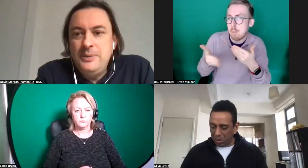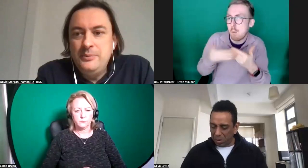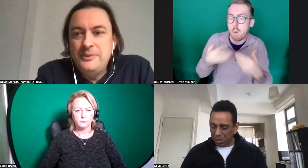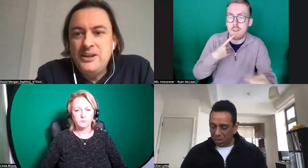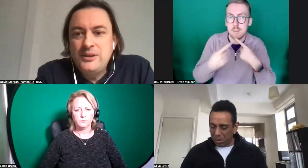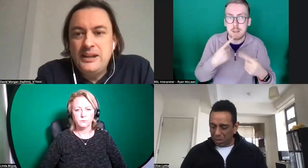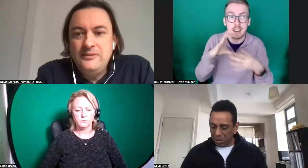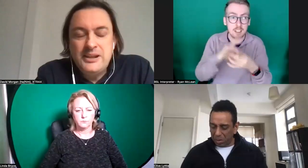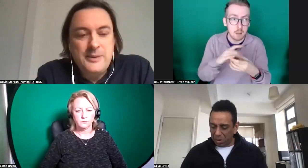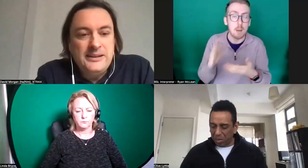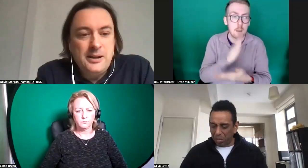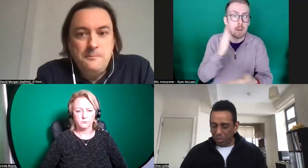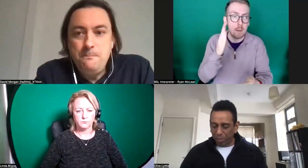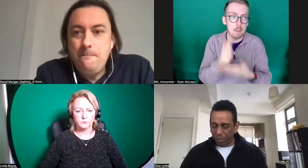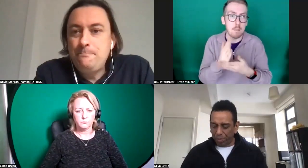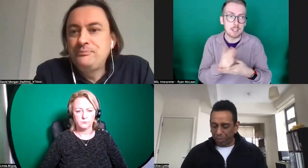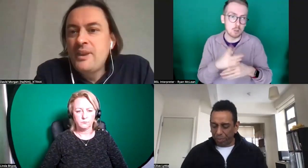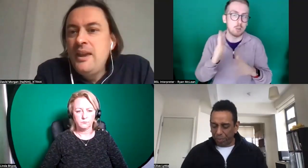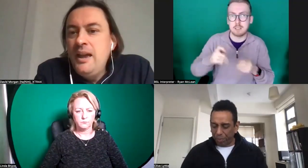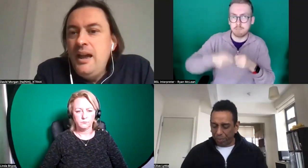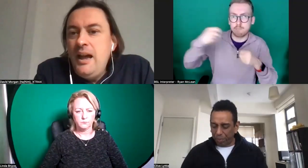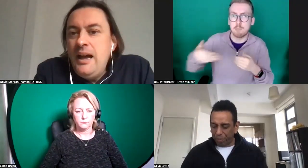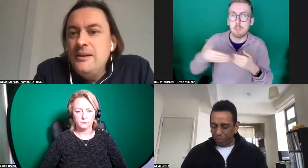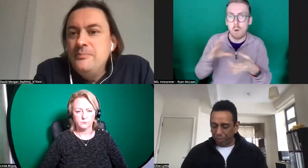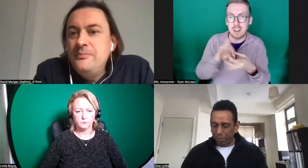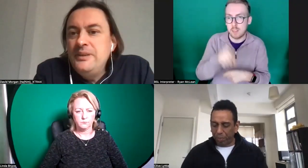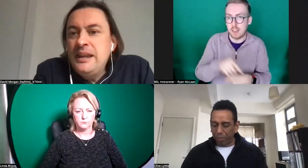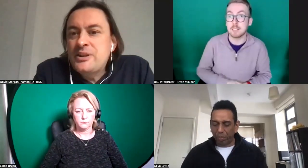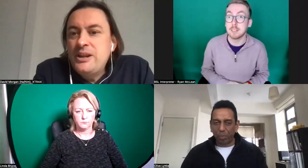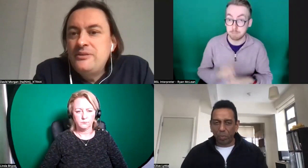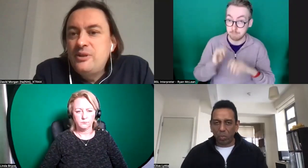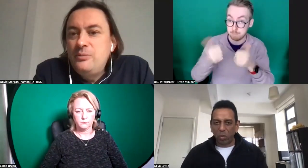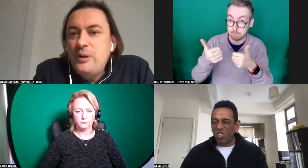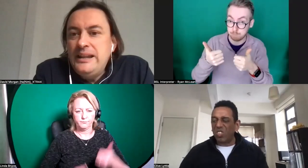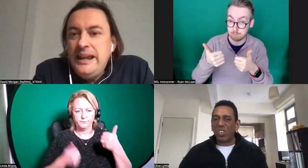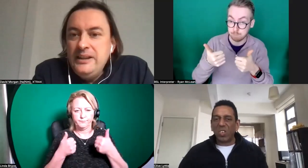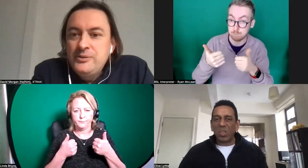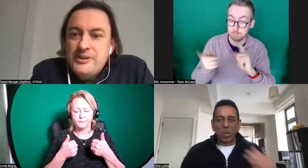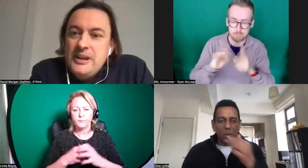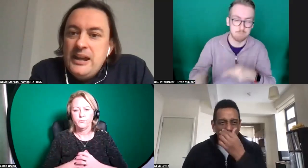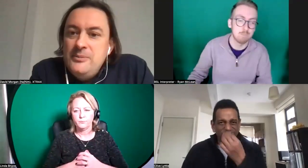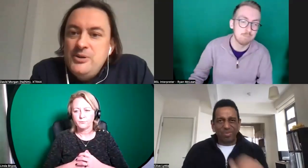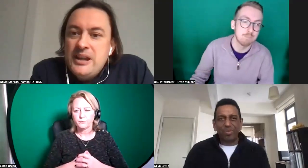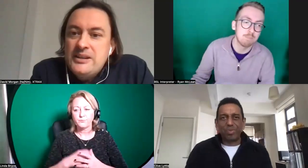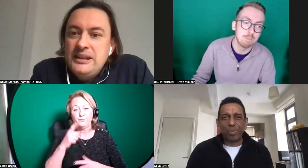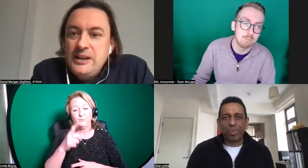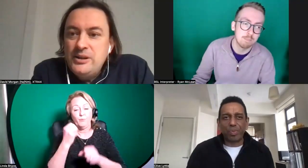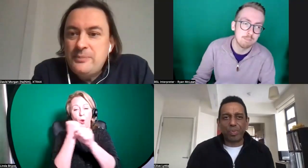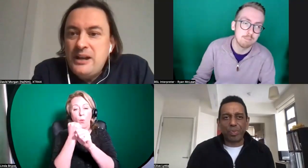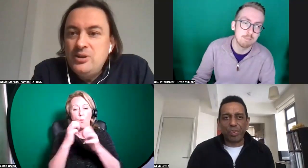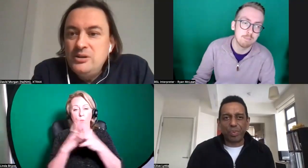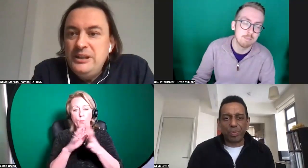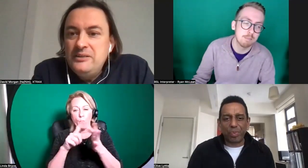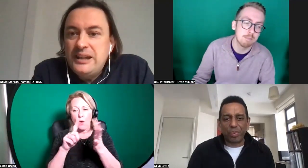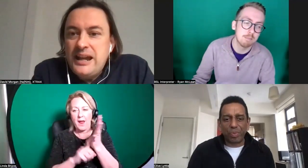uh yeah people potentially kind of expanding on um next question from gwen hales and who's asking can